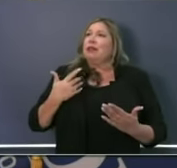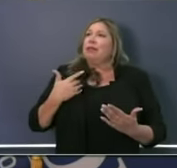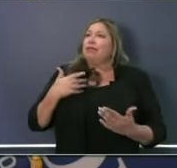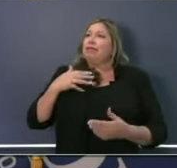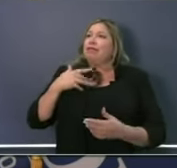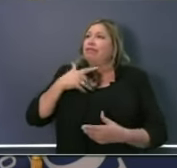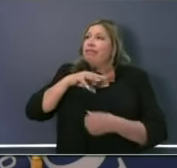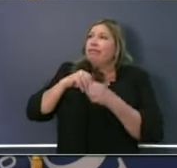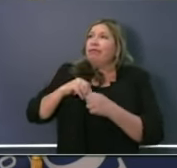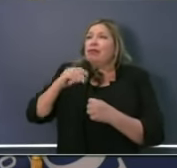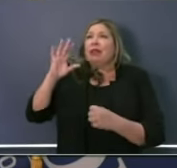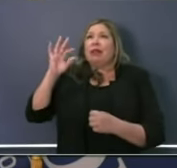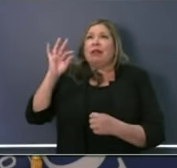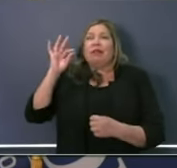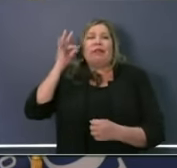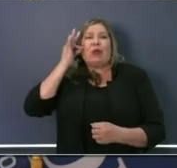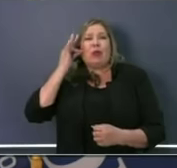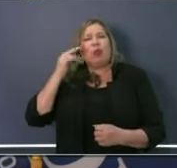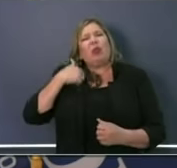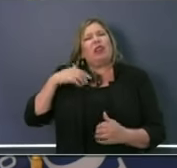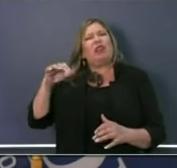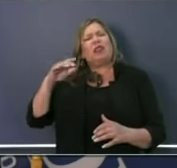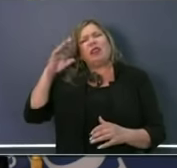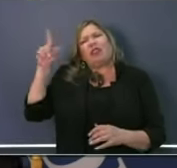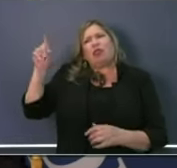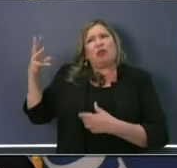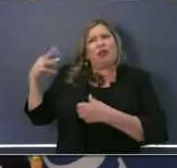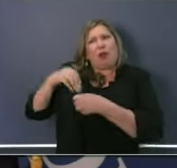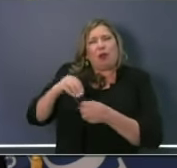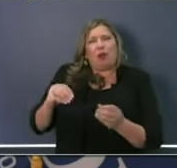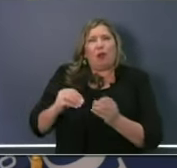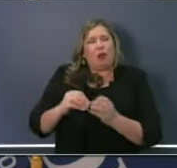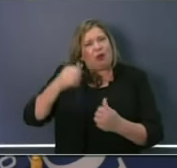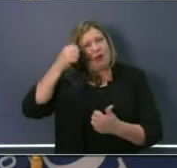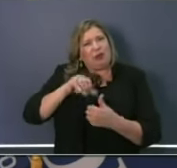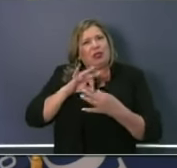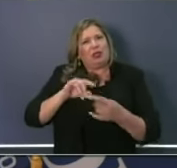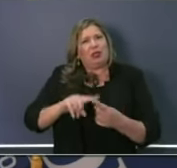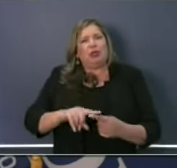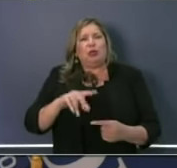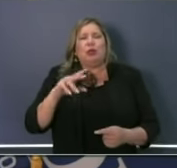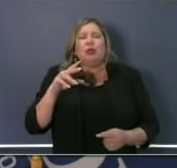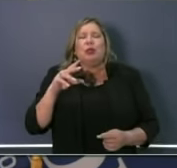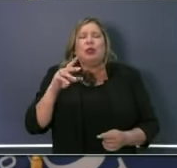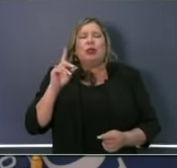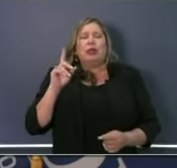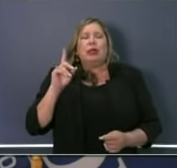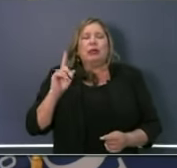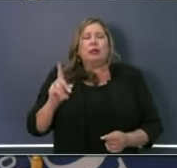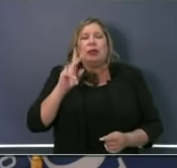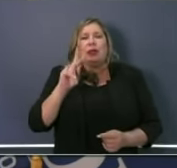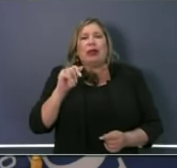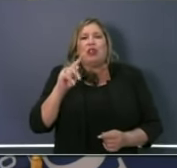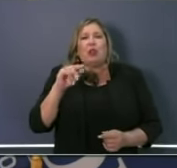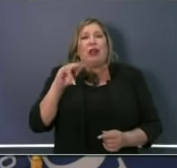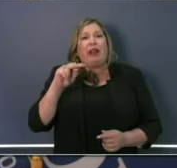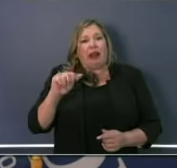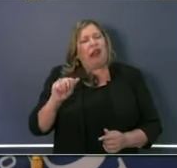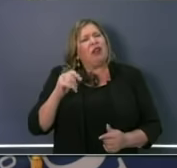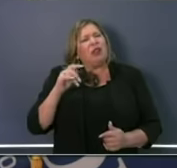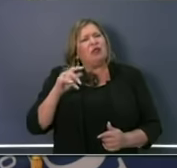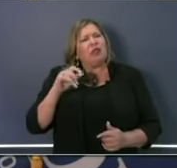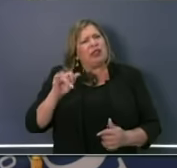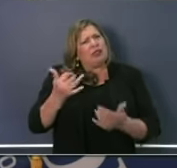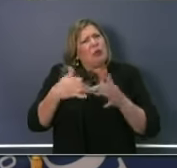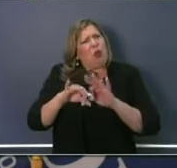Long lines we've done in war a little bit during Katrina as it relates to Defense Production Act and I think that's a healthy conversation.